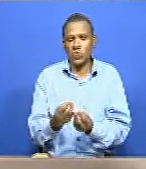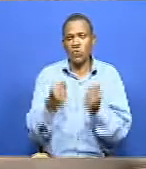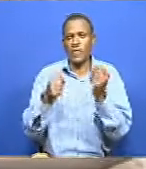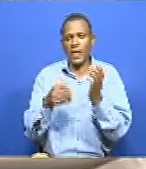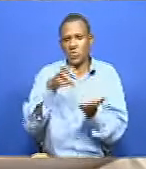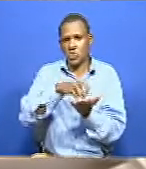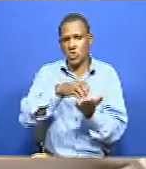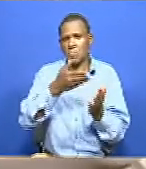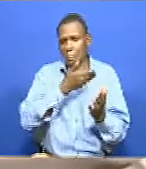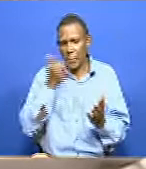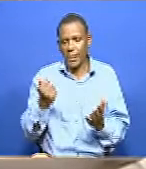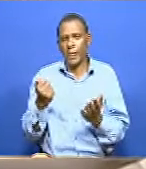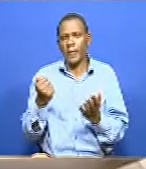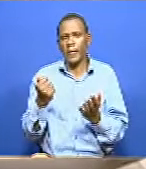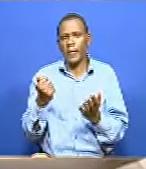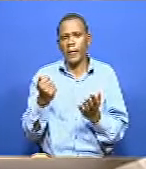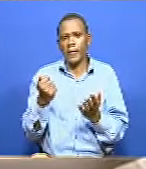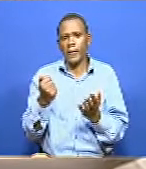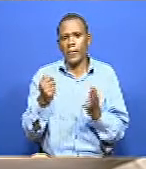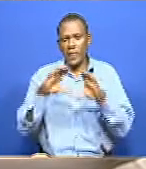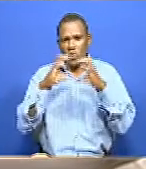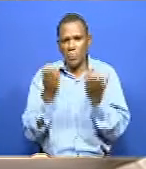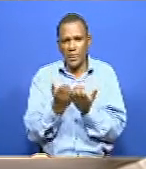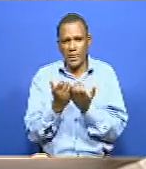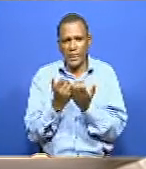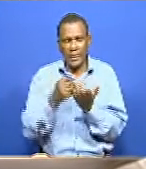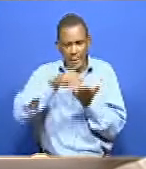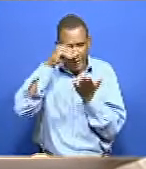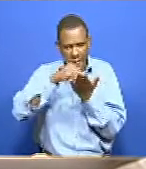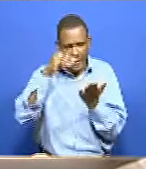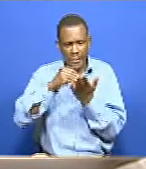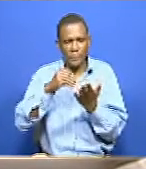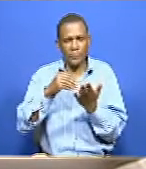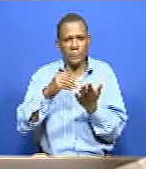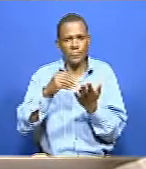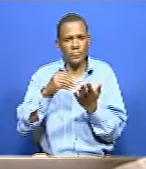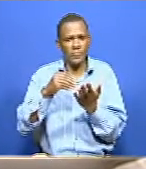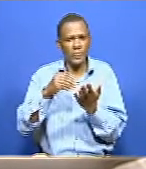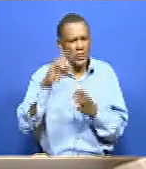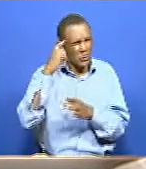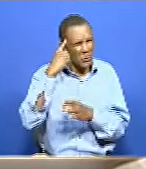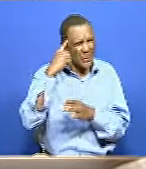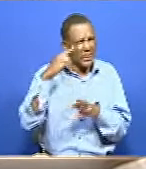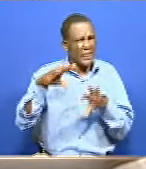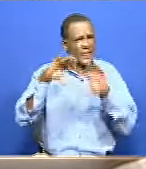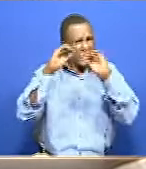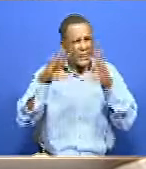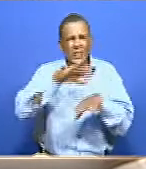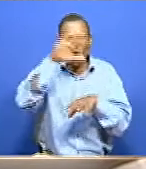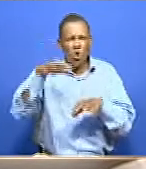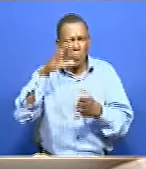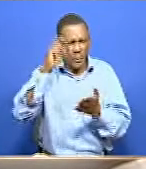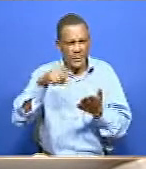embarking on this community learning program, do you think our teachers need to go through sign language training to just make sure that,